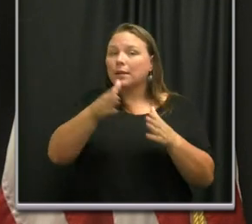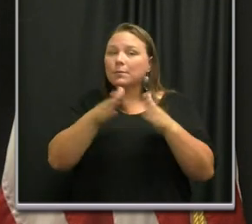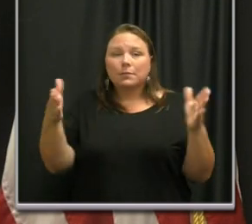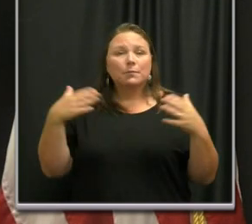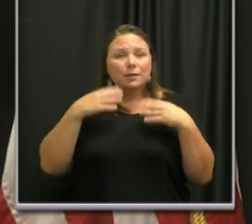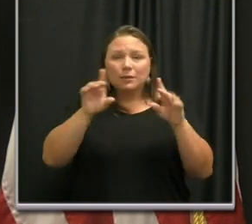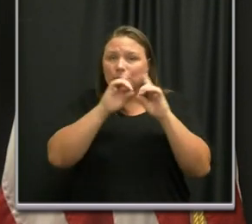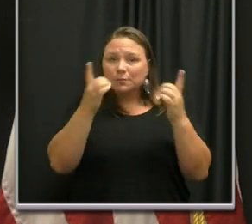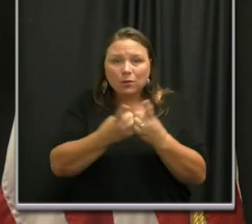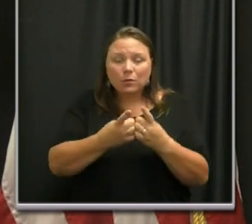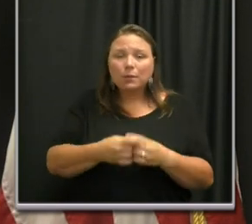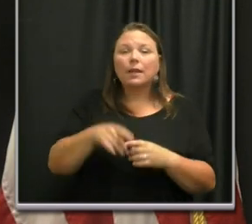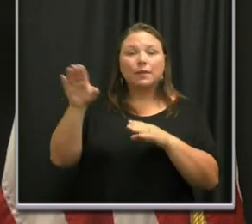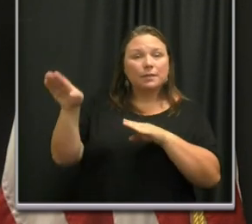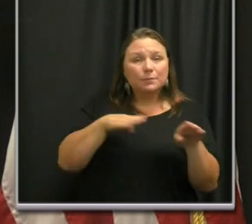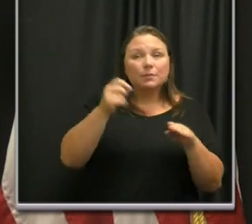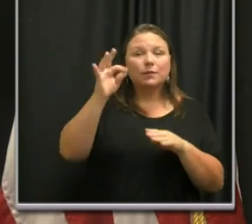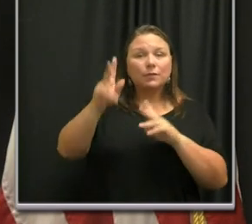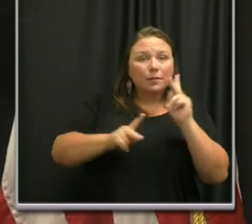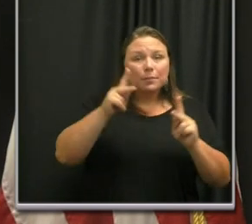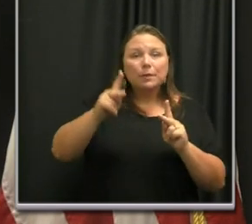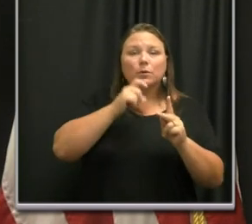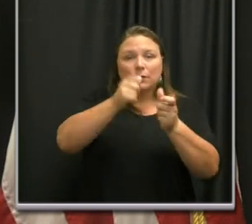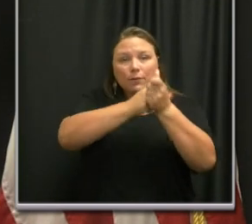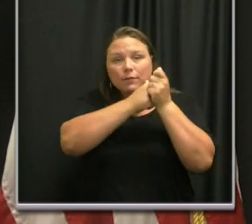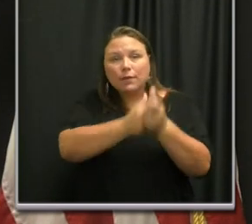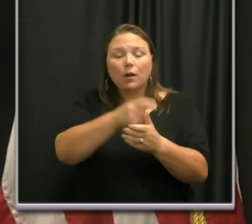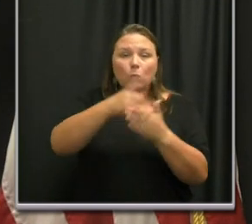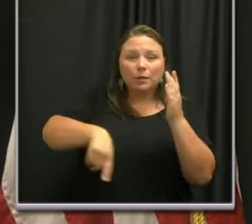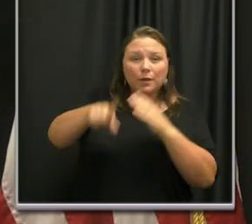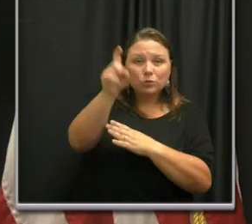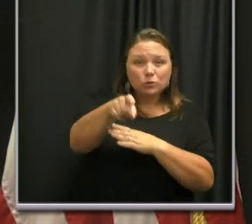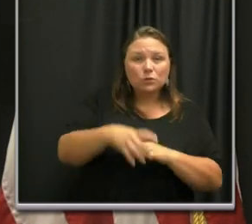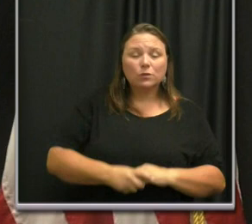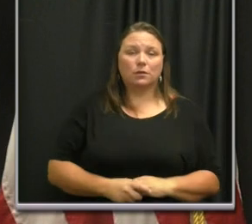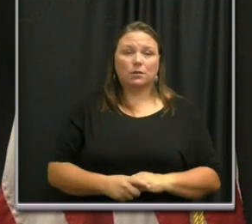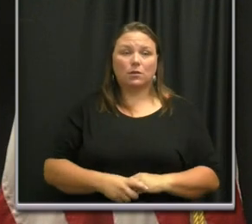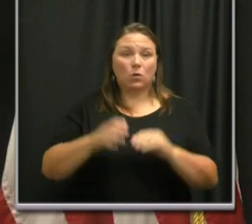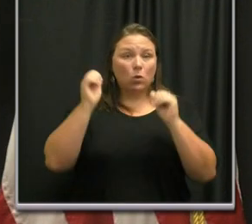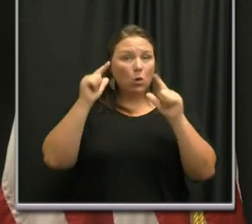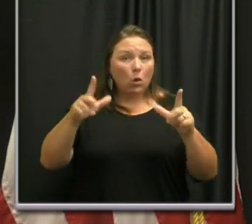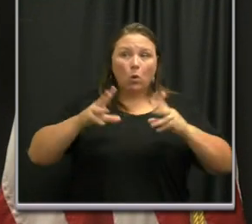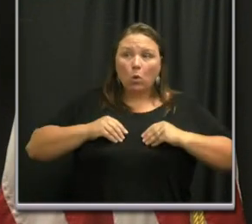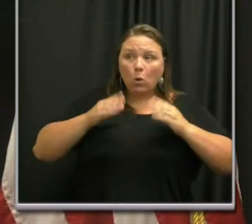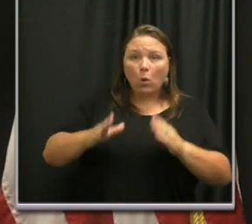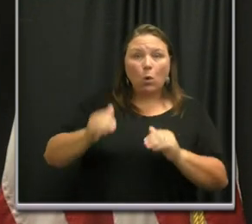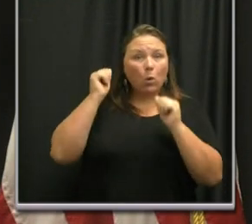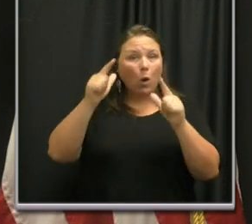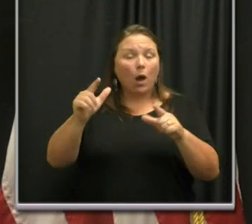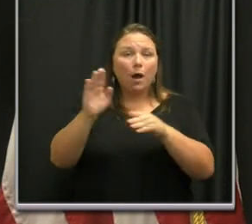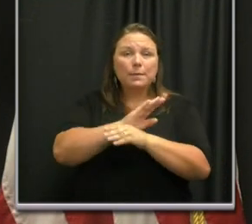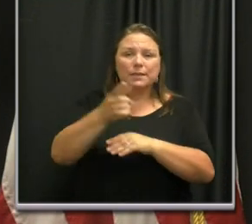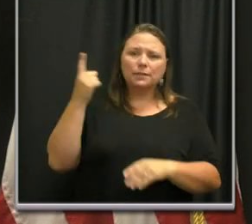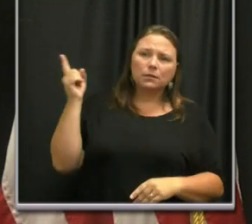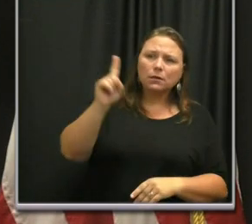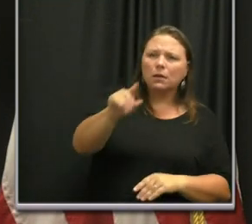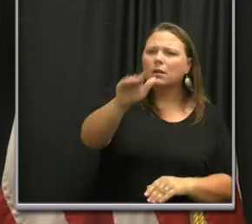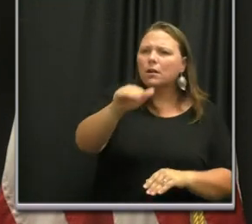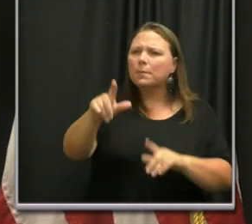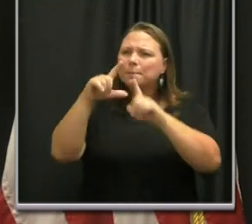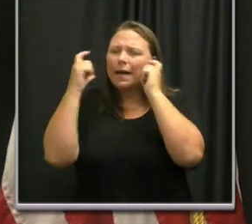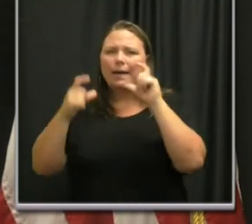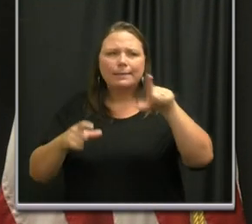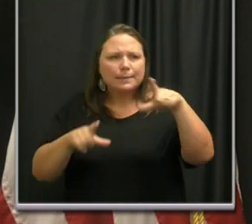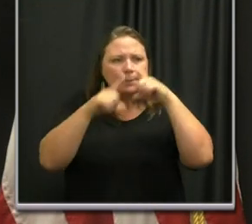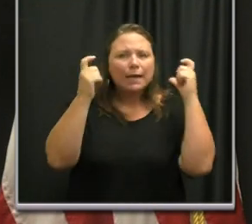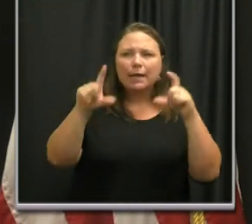department. It is the behavior of people not doing what they should. Every owner of every business needs to go on the street and tell people to wear masks so